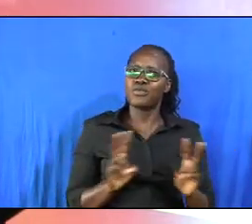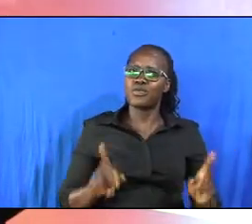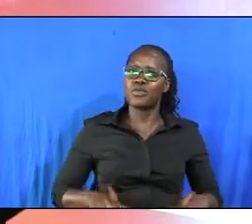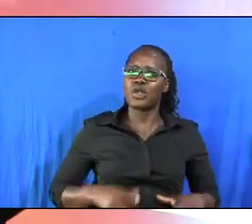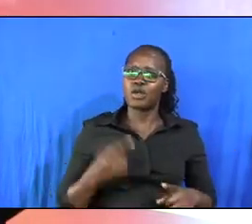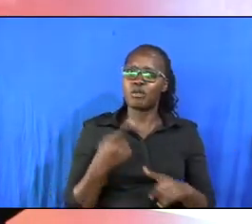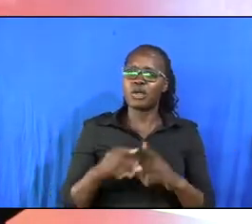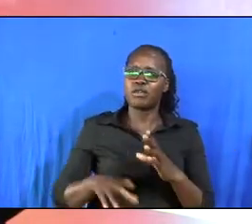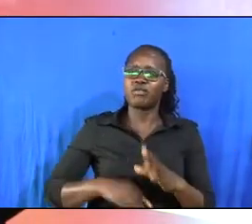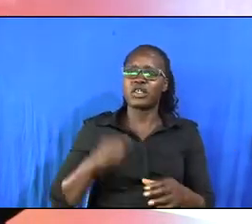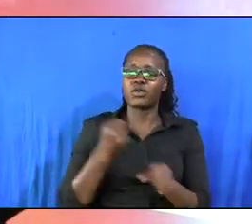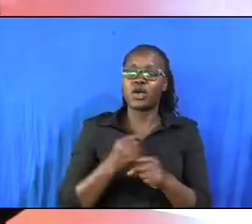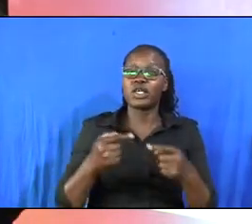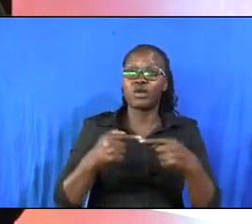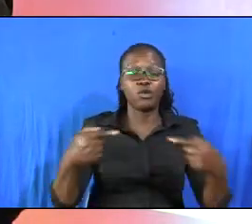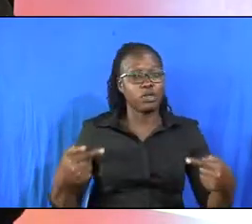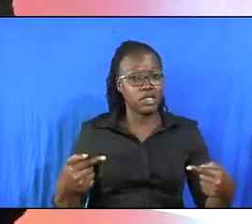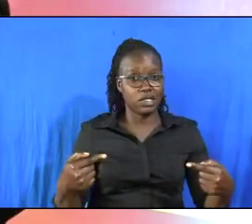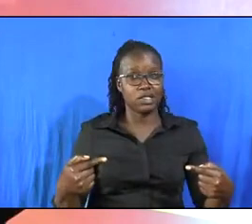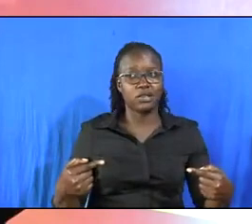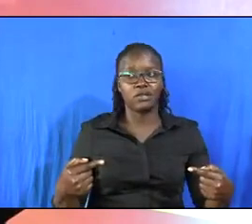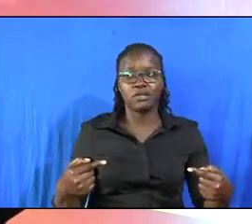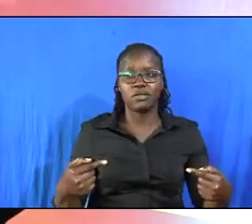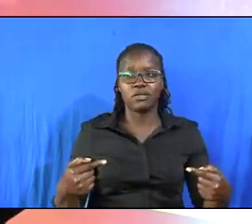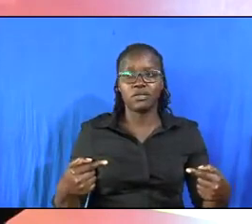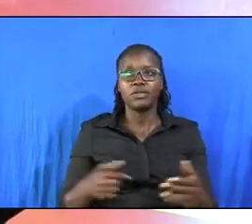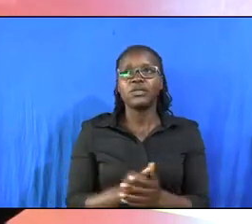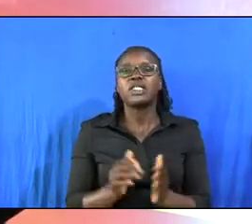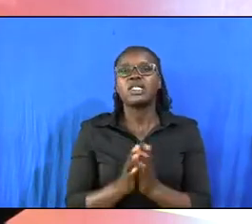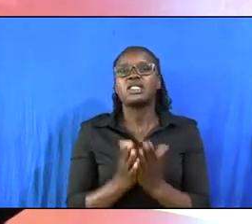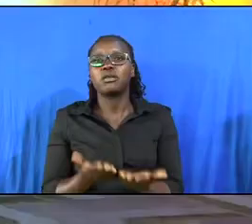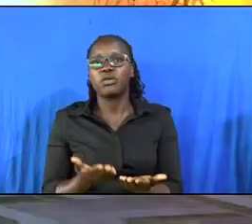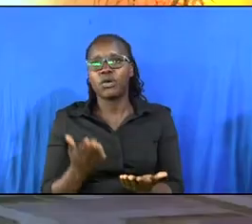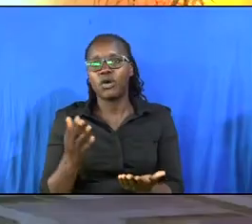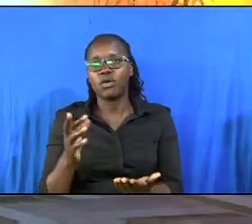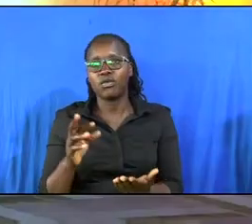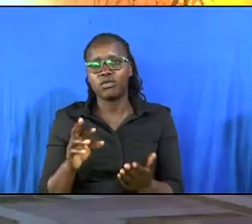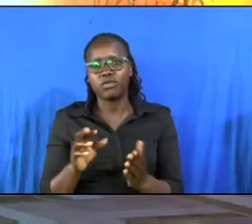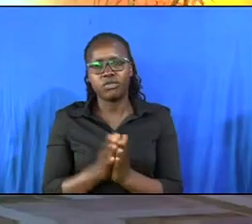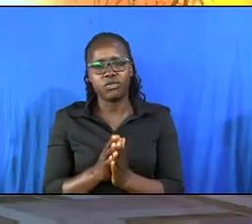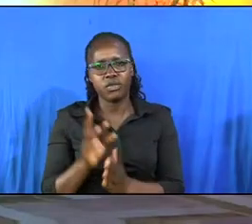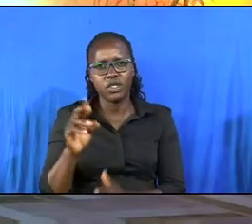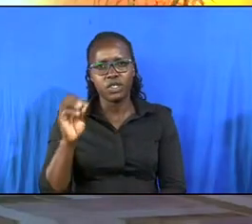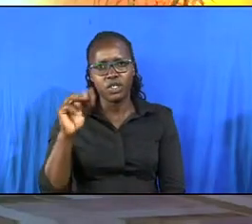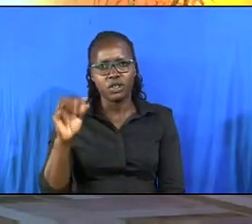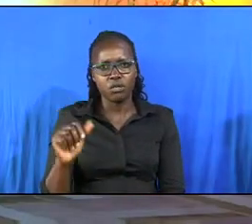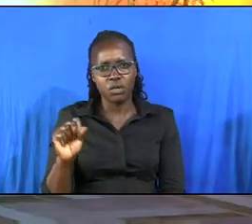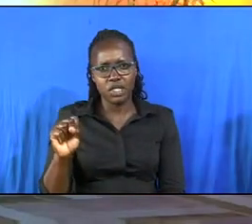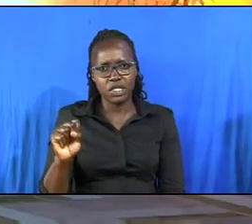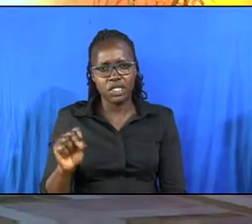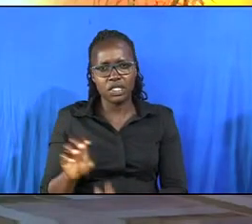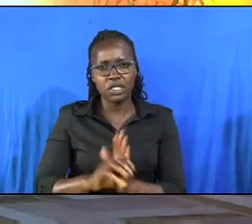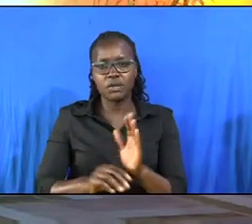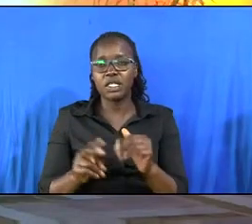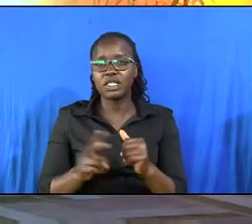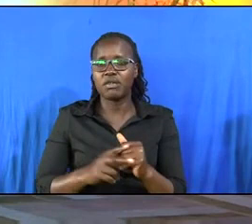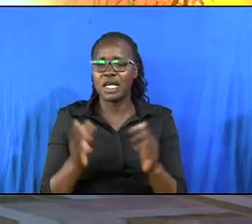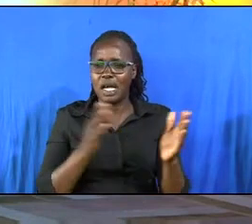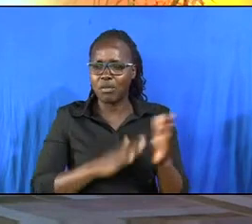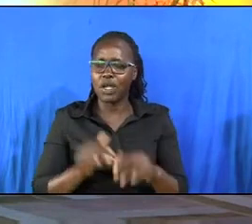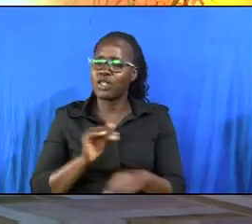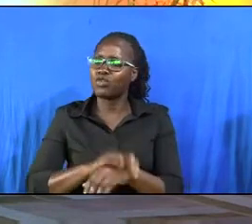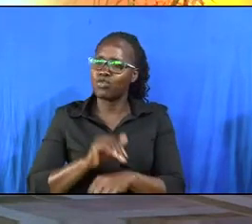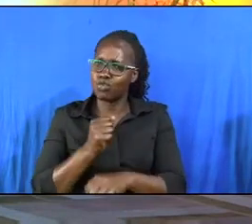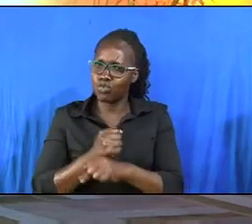he finds himself doing the wrong thing that's the book of romans chapter 7 you see i wake up in the morning i plan to do